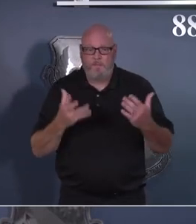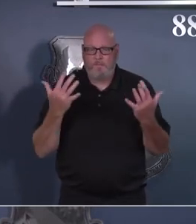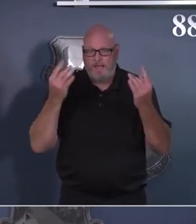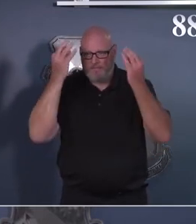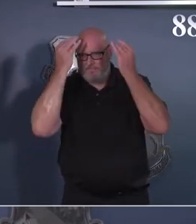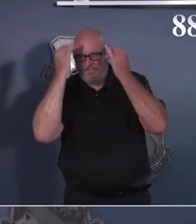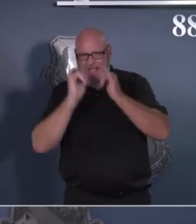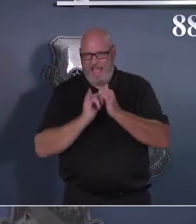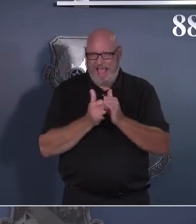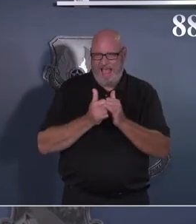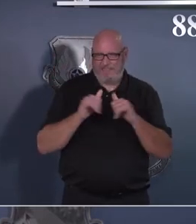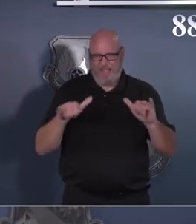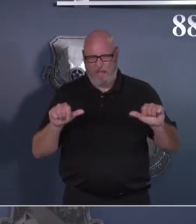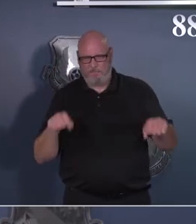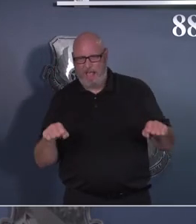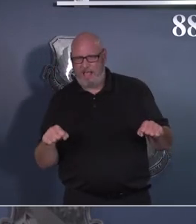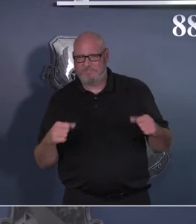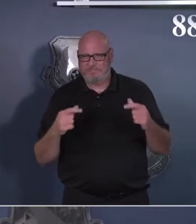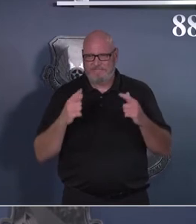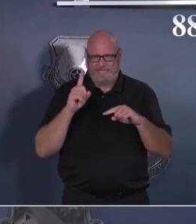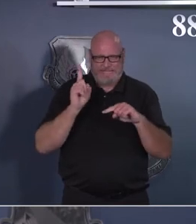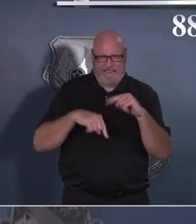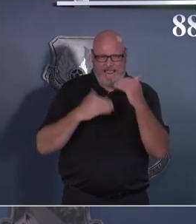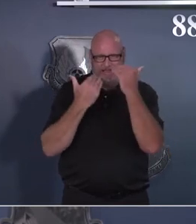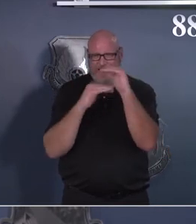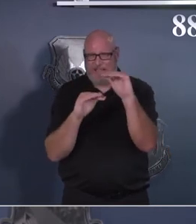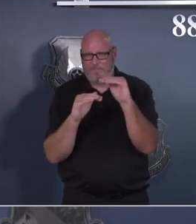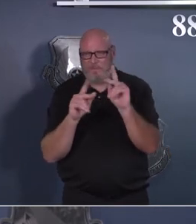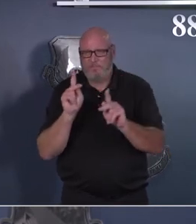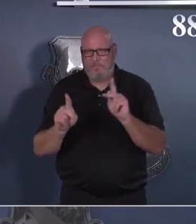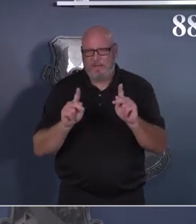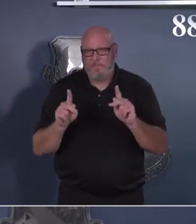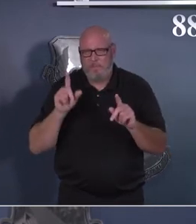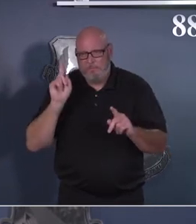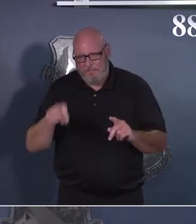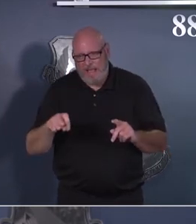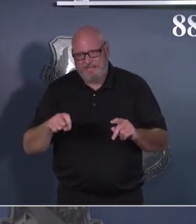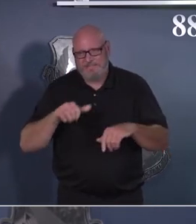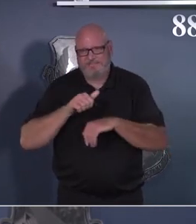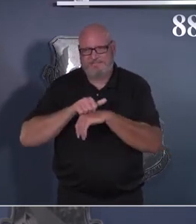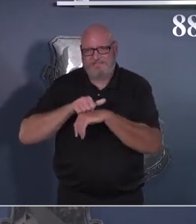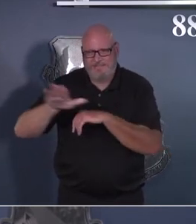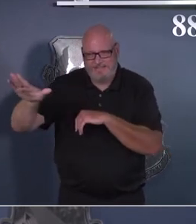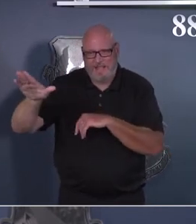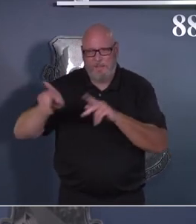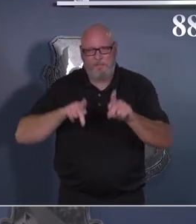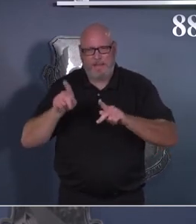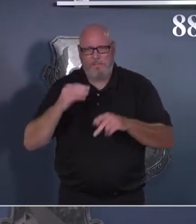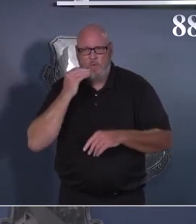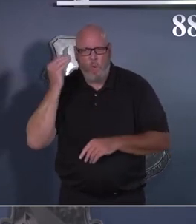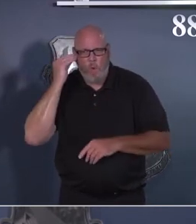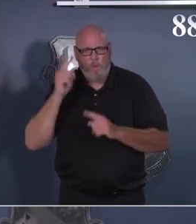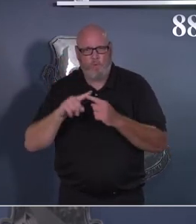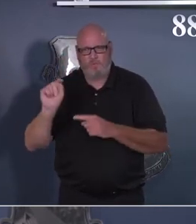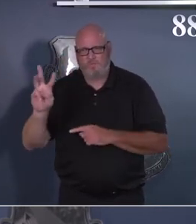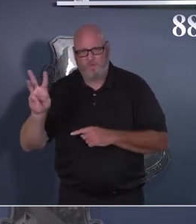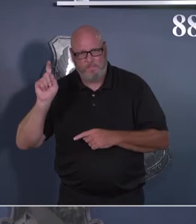that overarching goal if I can't direct my employees to telework?